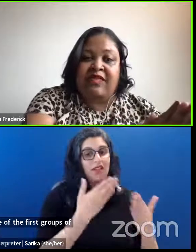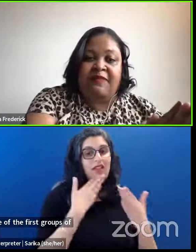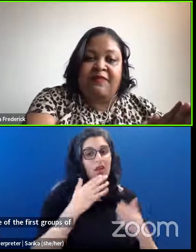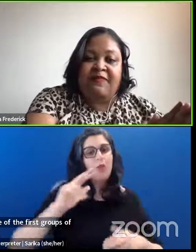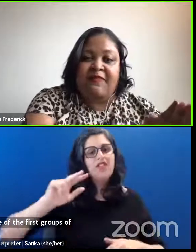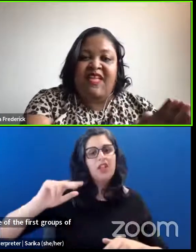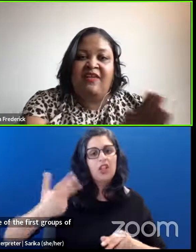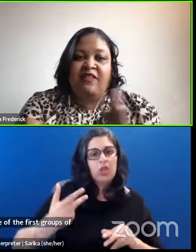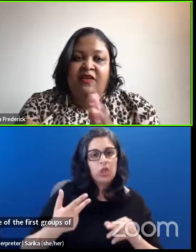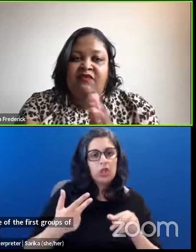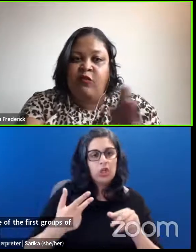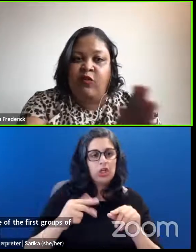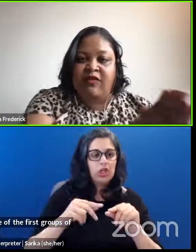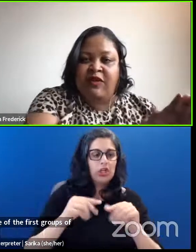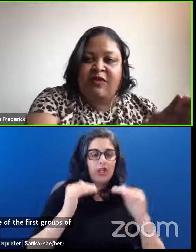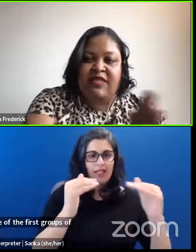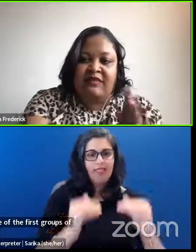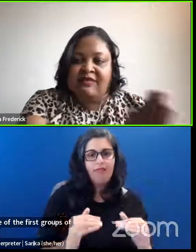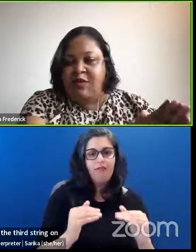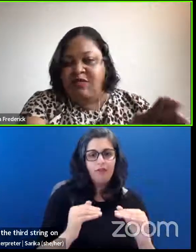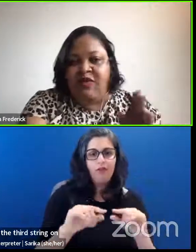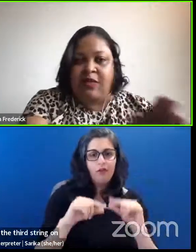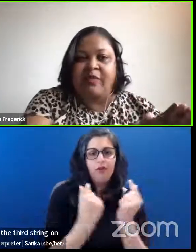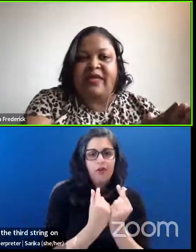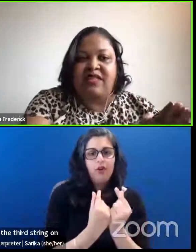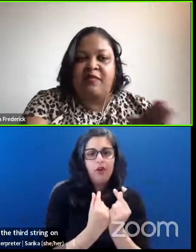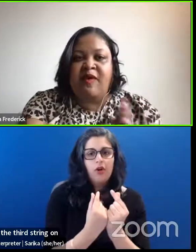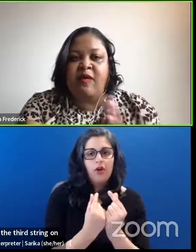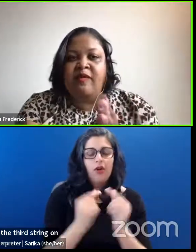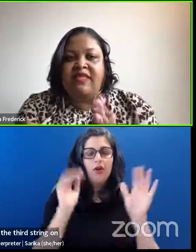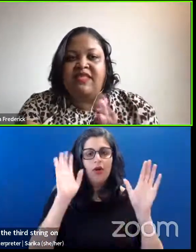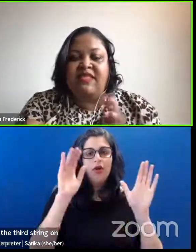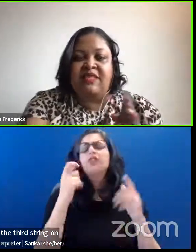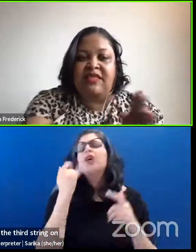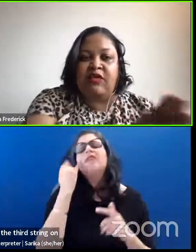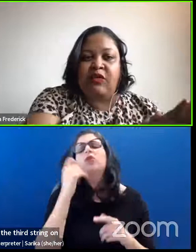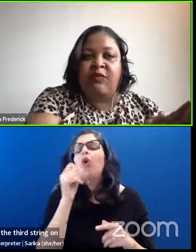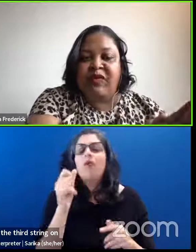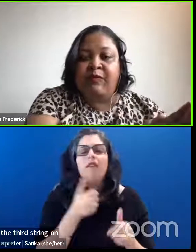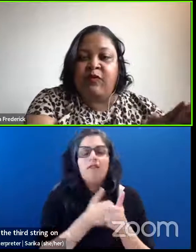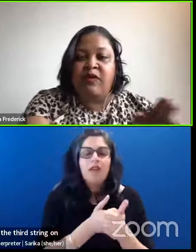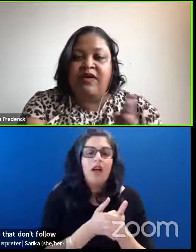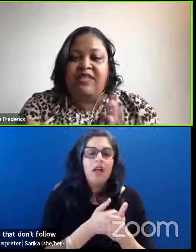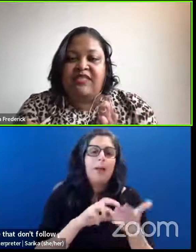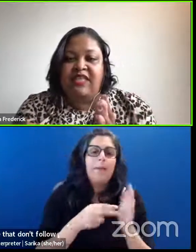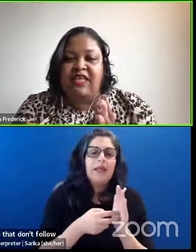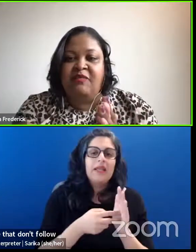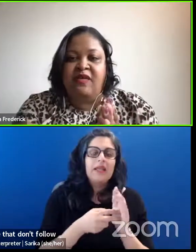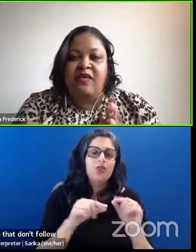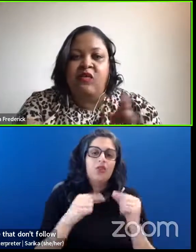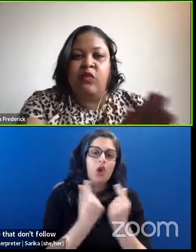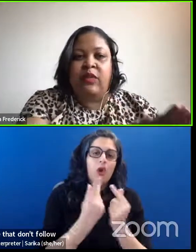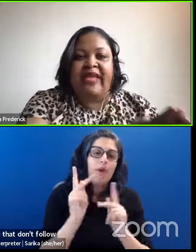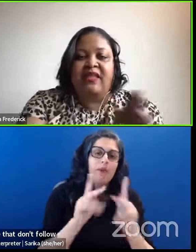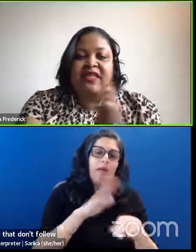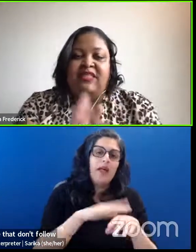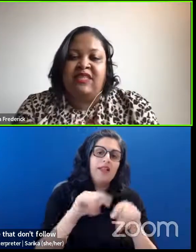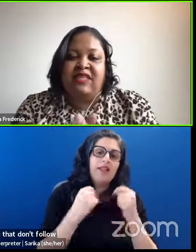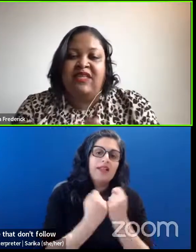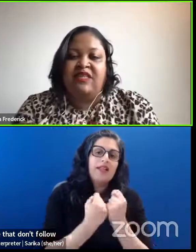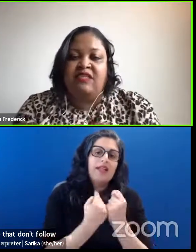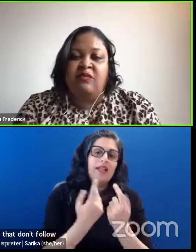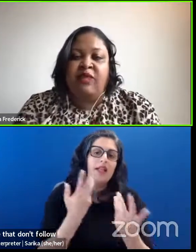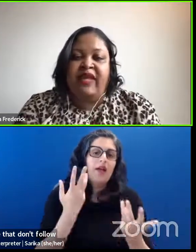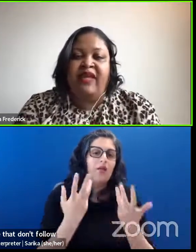basketball team. For those that don't follow basketball, it's the group of people on the team who likely